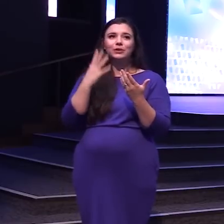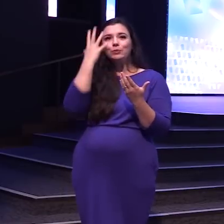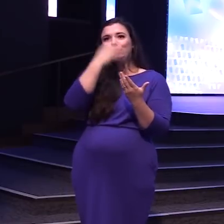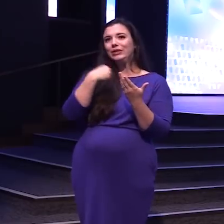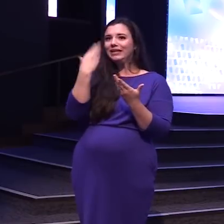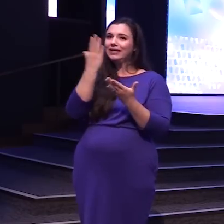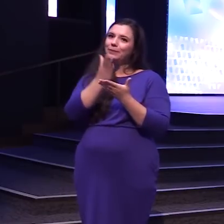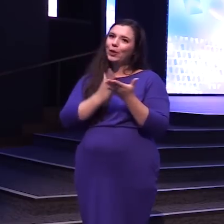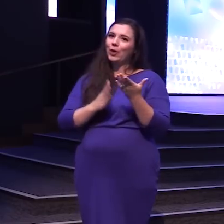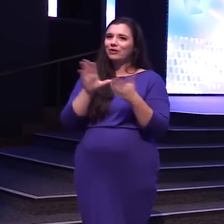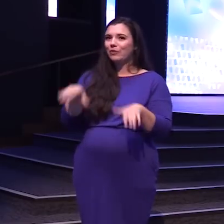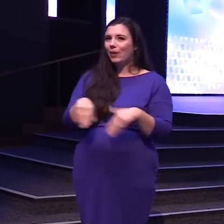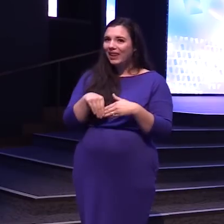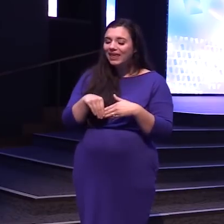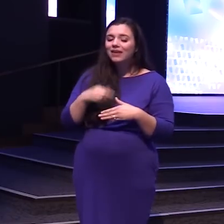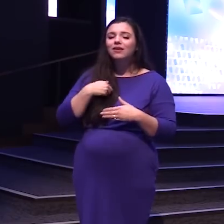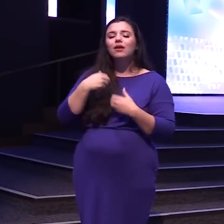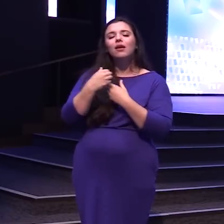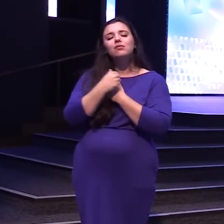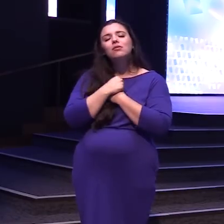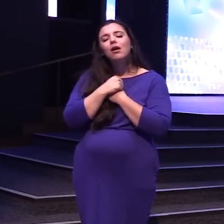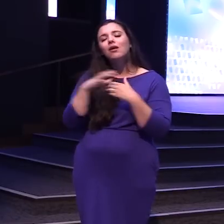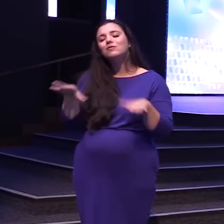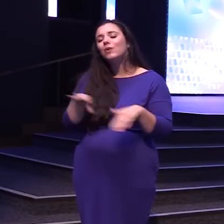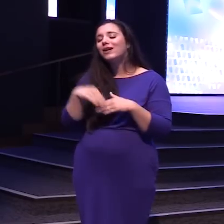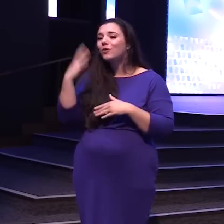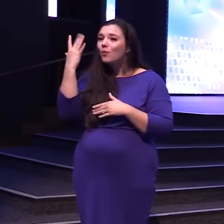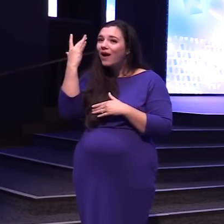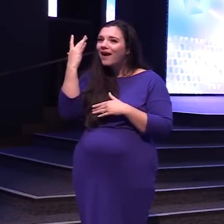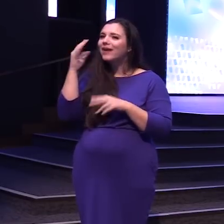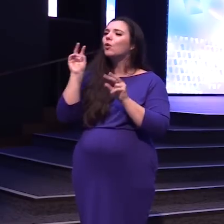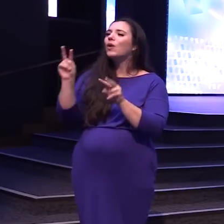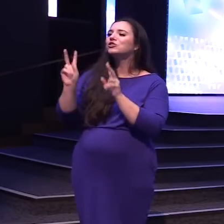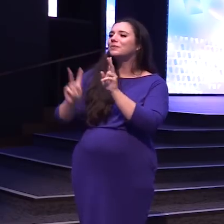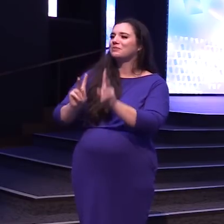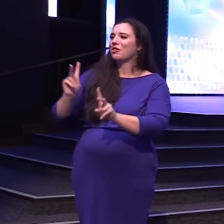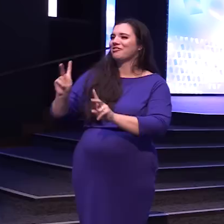side Of a wedding Is I love weddings For people watching